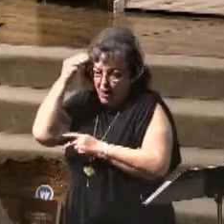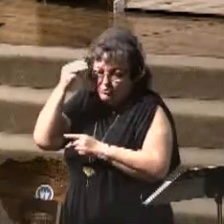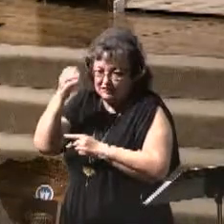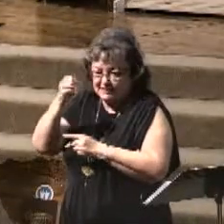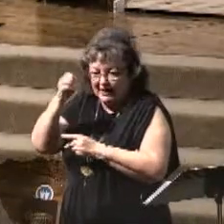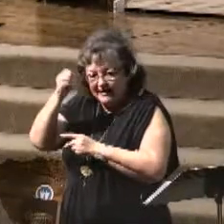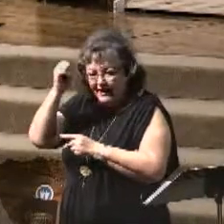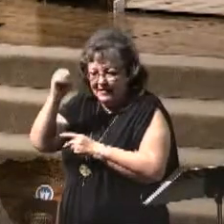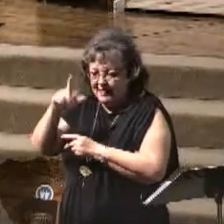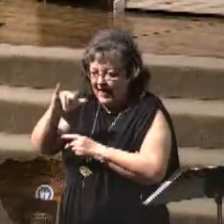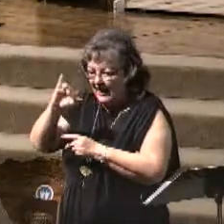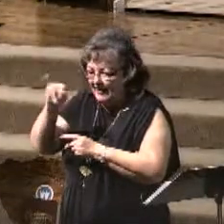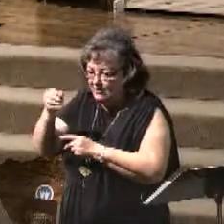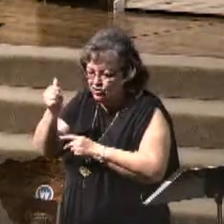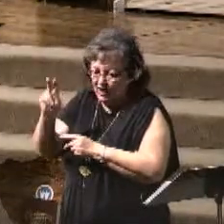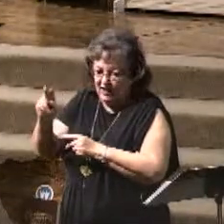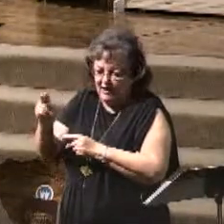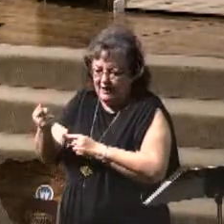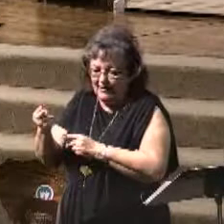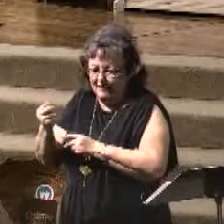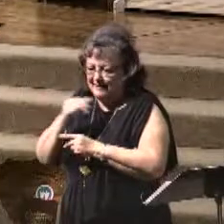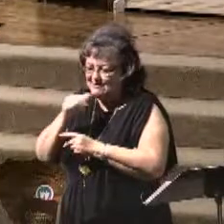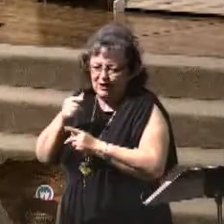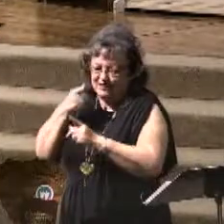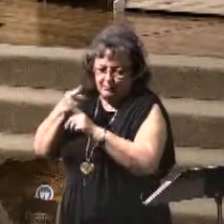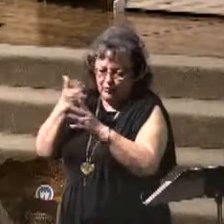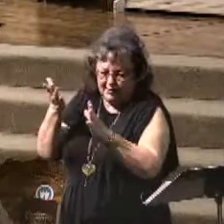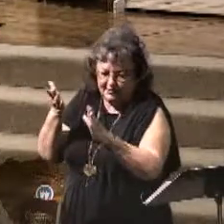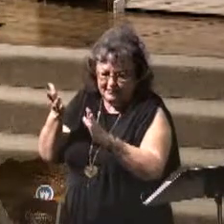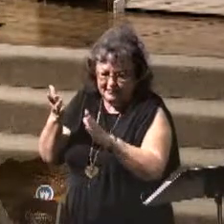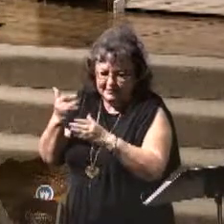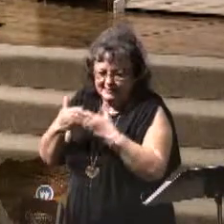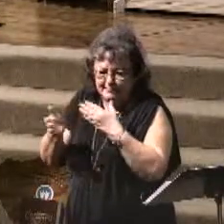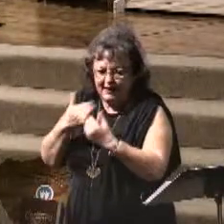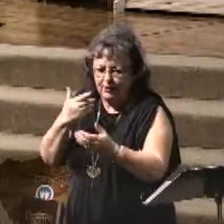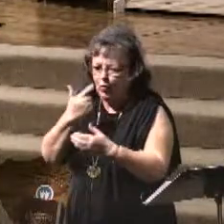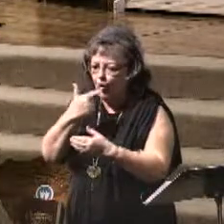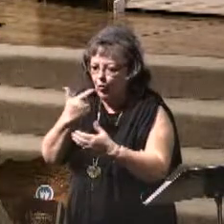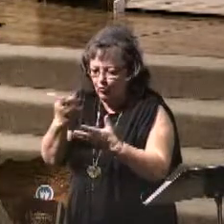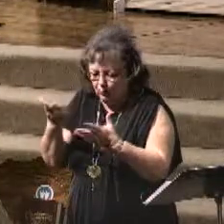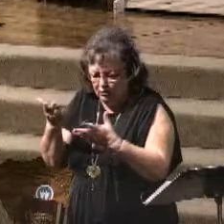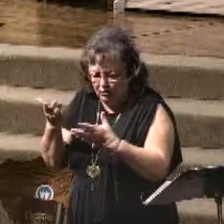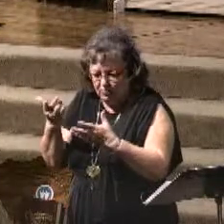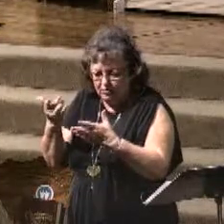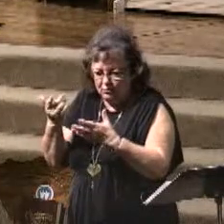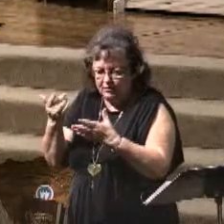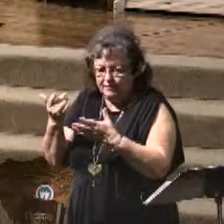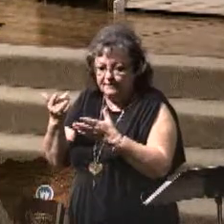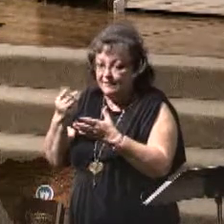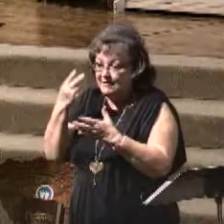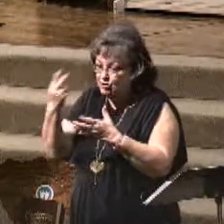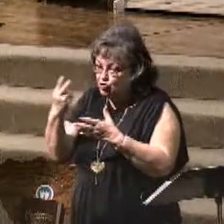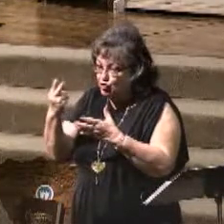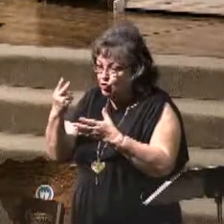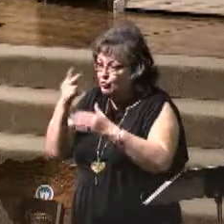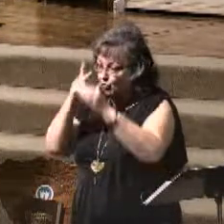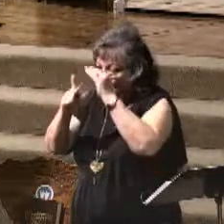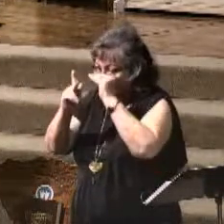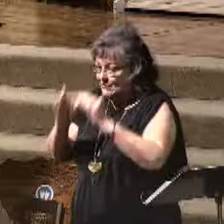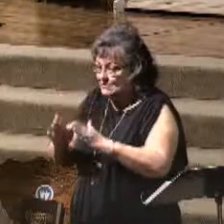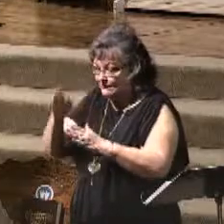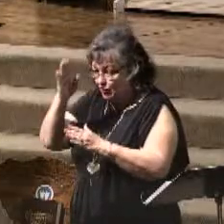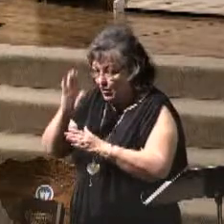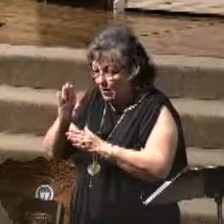think it could be others. That's not the point of who it is. But these two prophets of God,